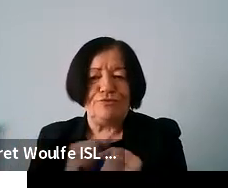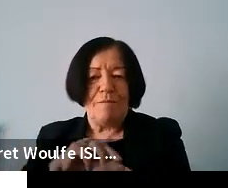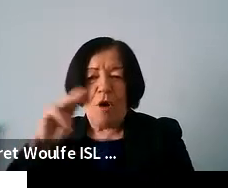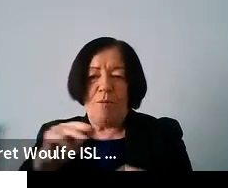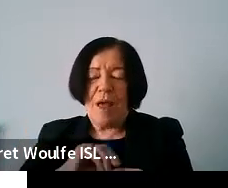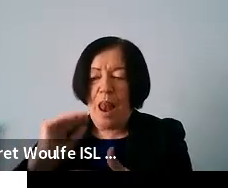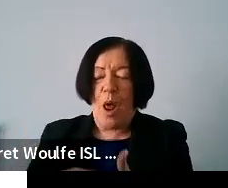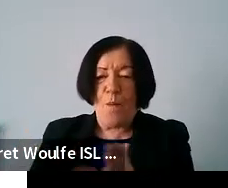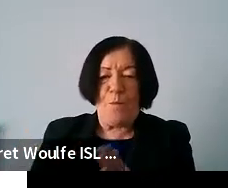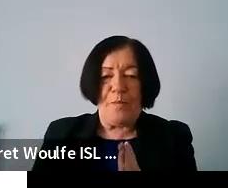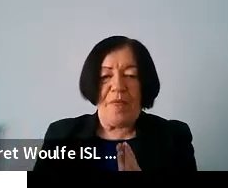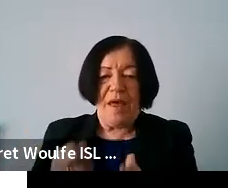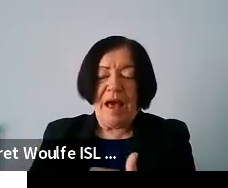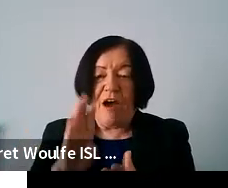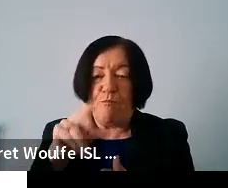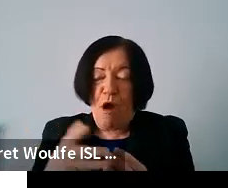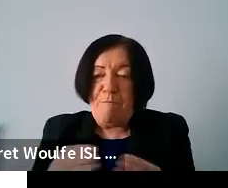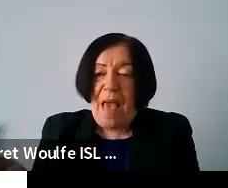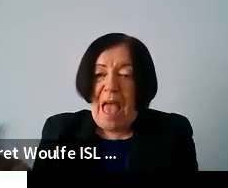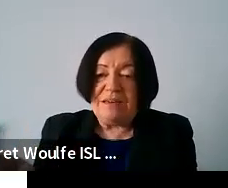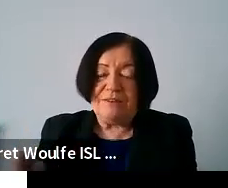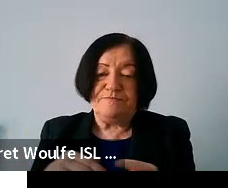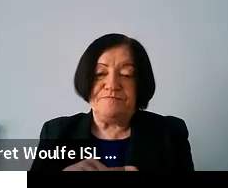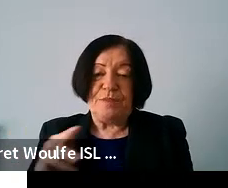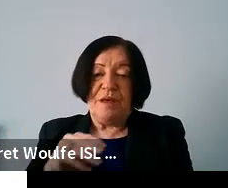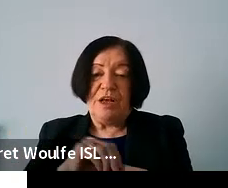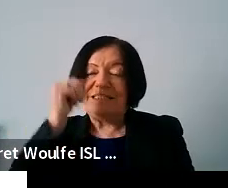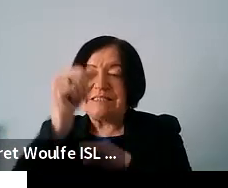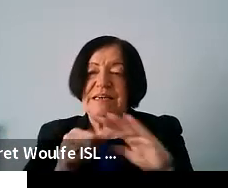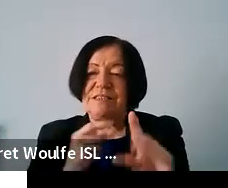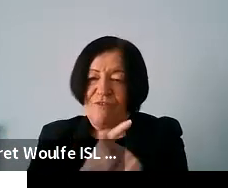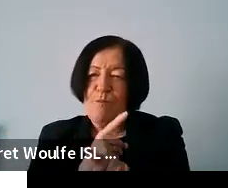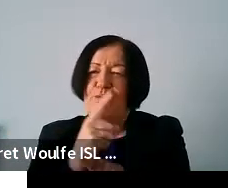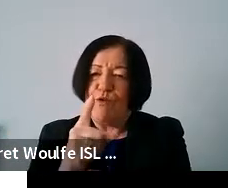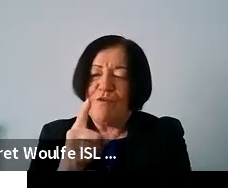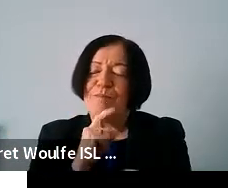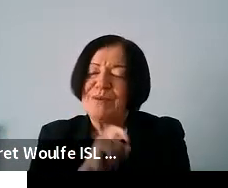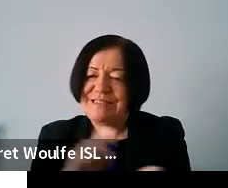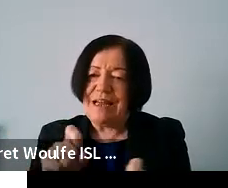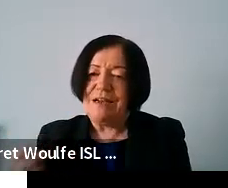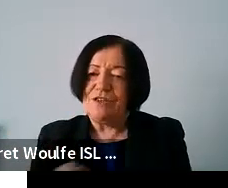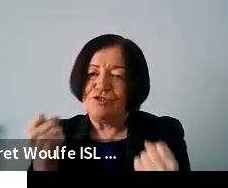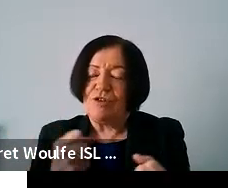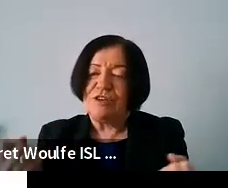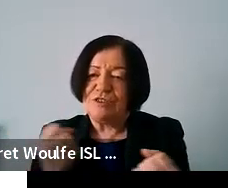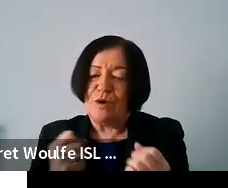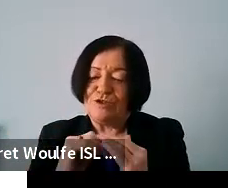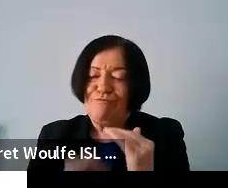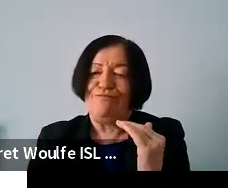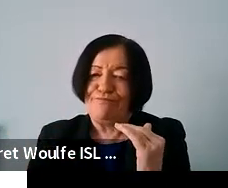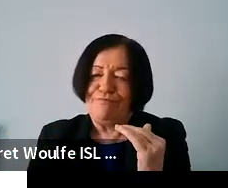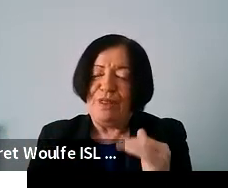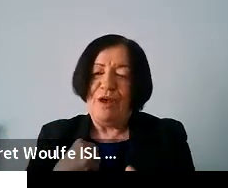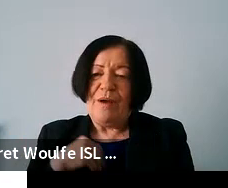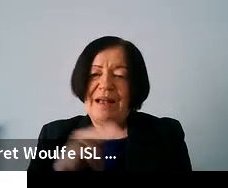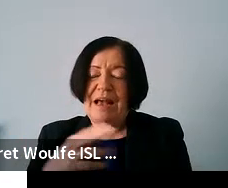low incomes for example have got broadband and people's skills have improved but there still is a strong social gradient there and